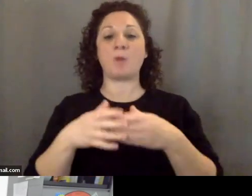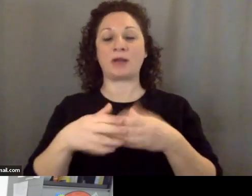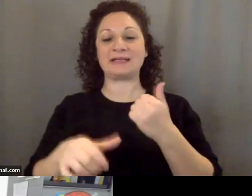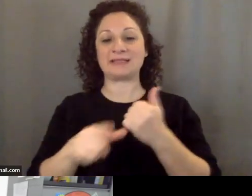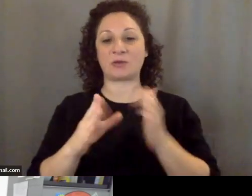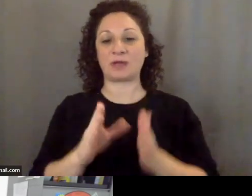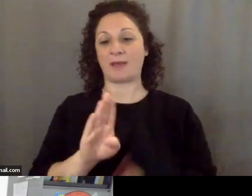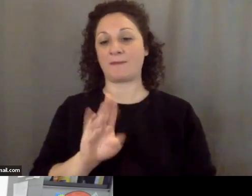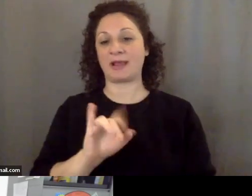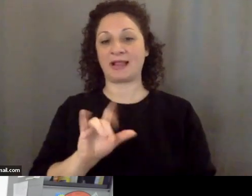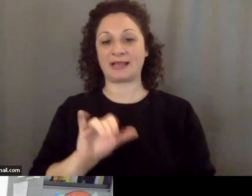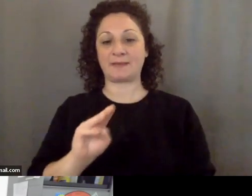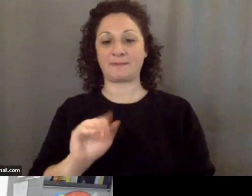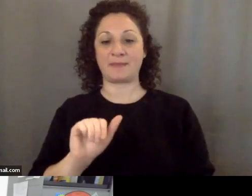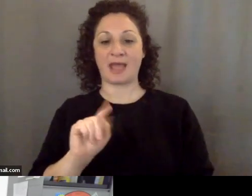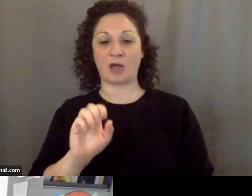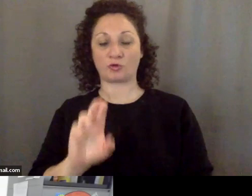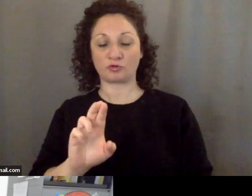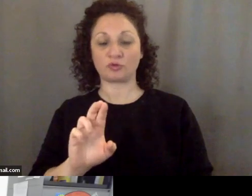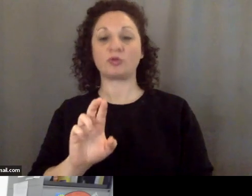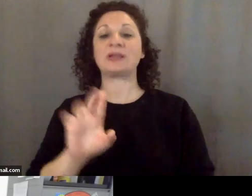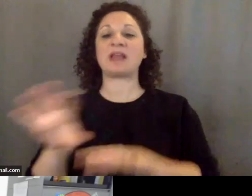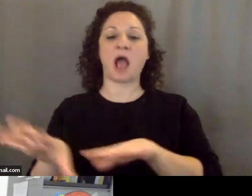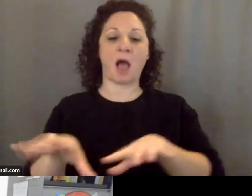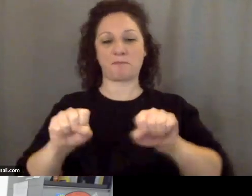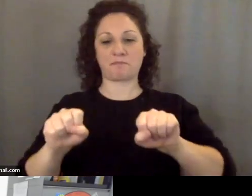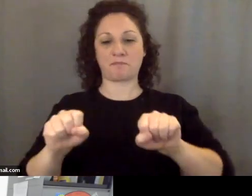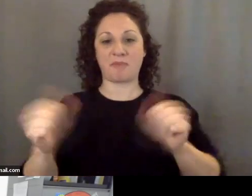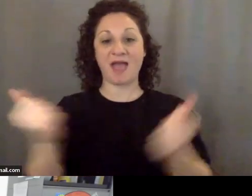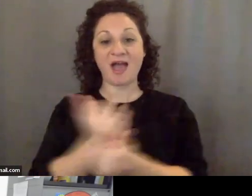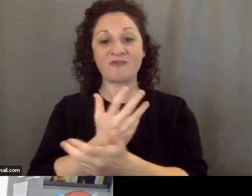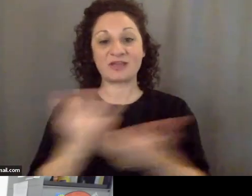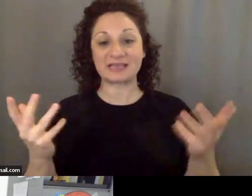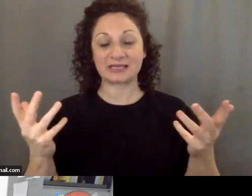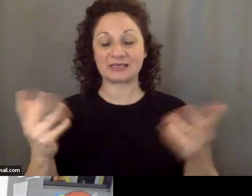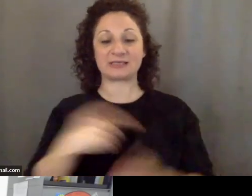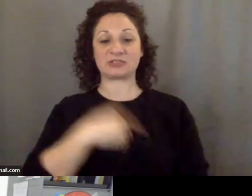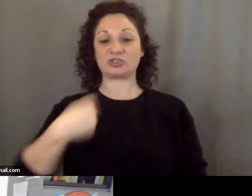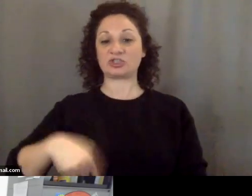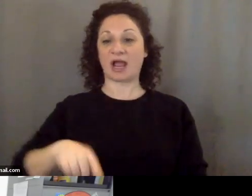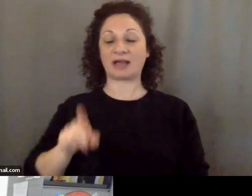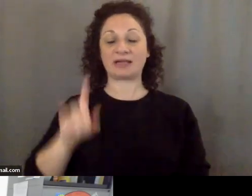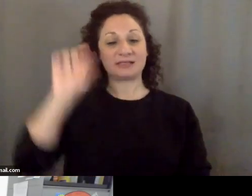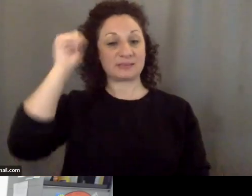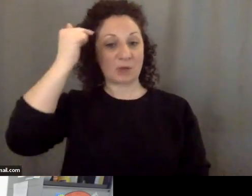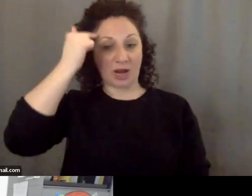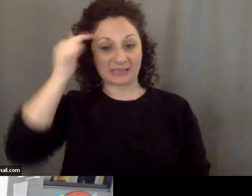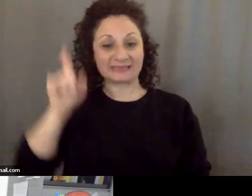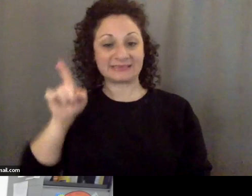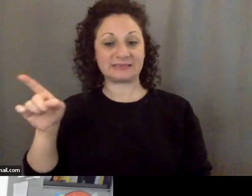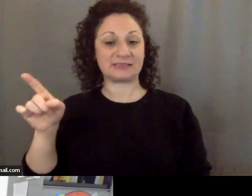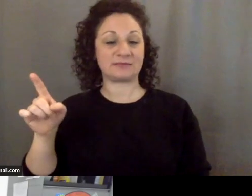has taken control of virtually everything. The Chinese bureaucracy was known for